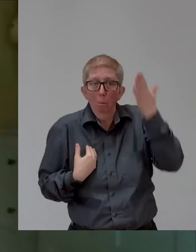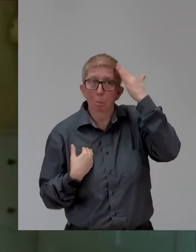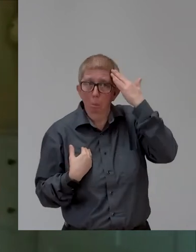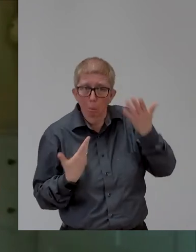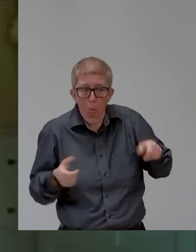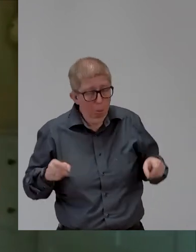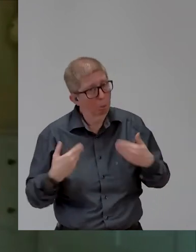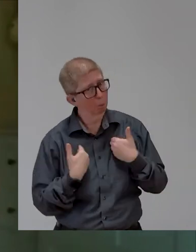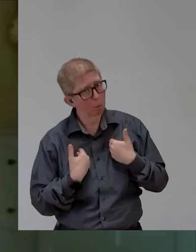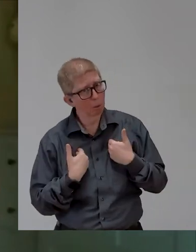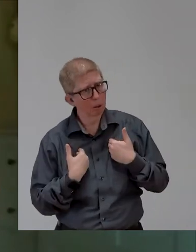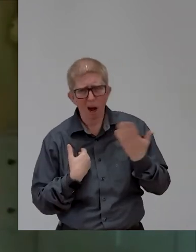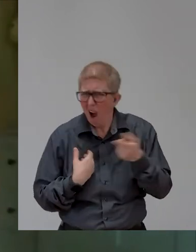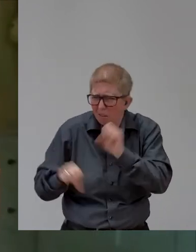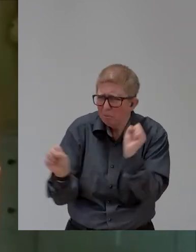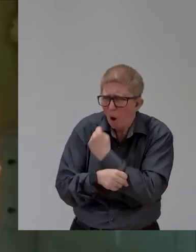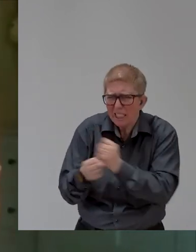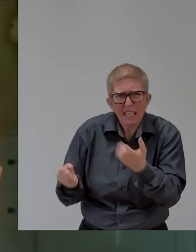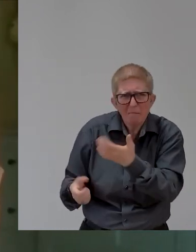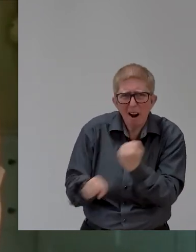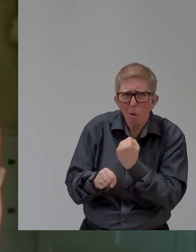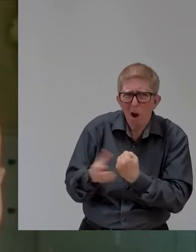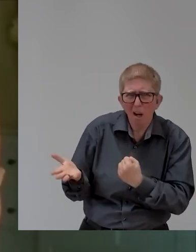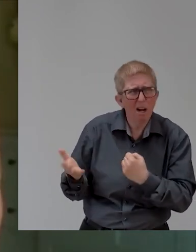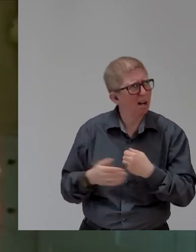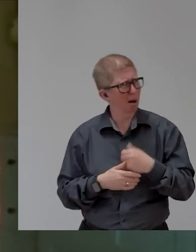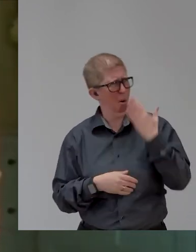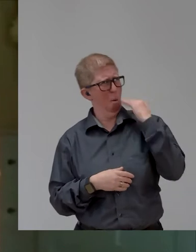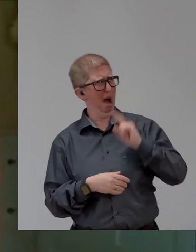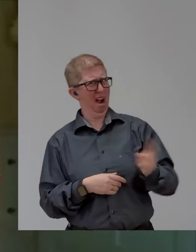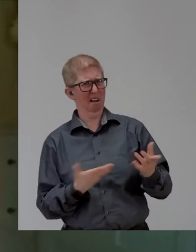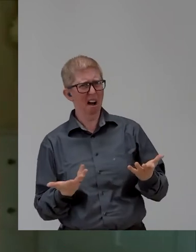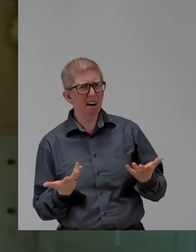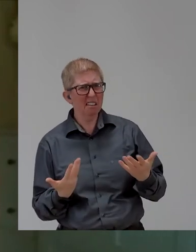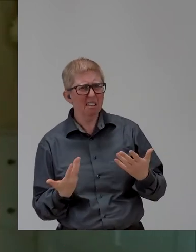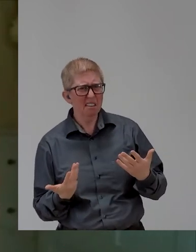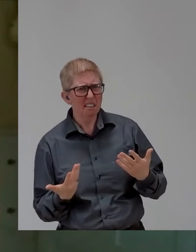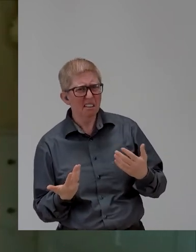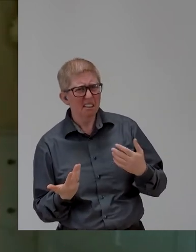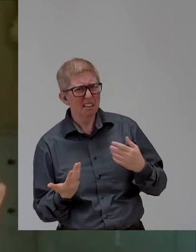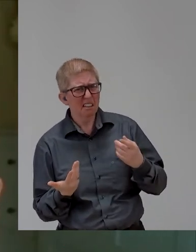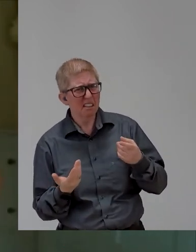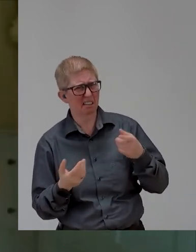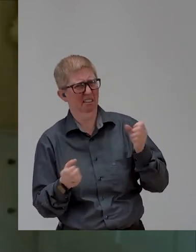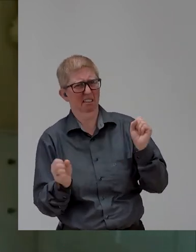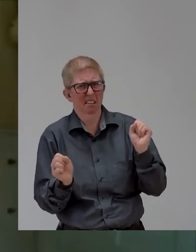you can't. And I said, why not? And he said, well, they won't take you seriously. They won't see you anymore.